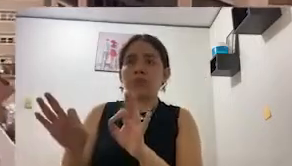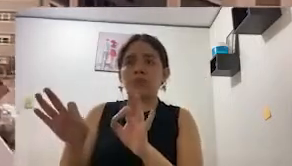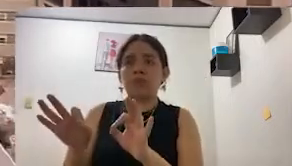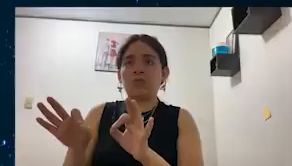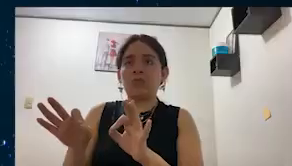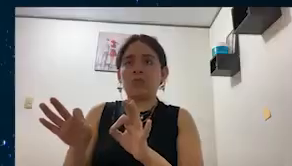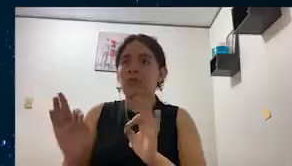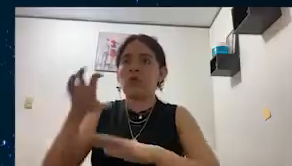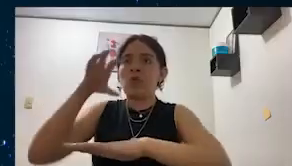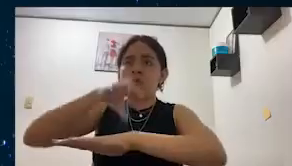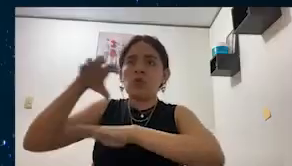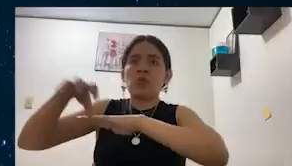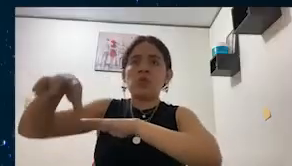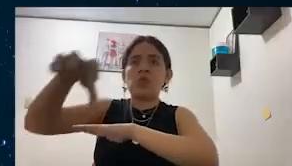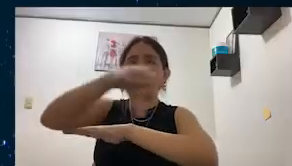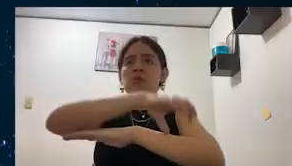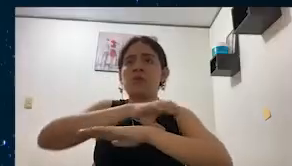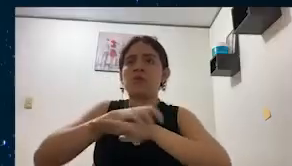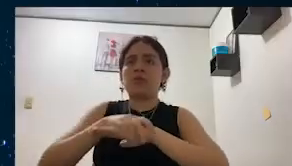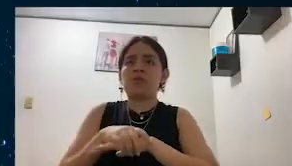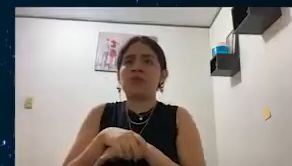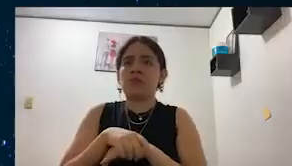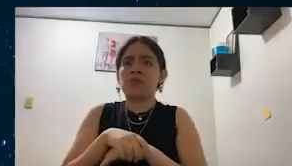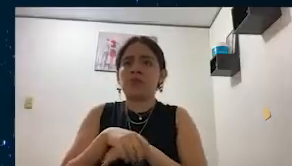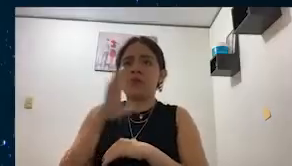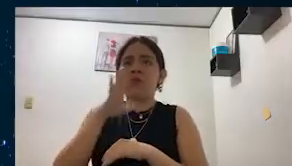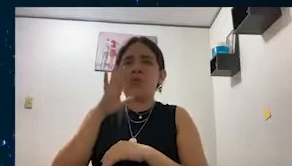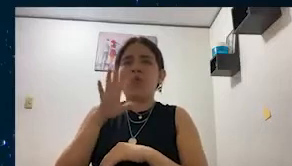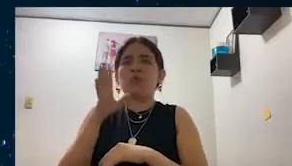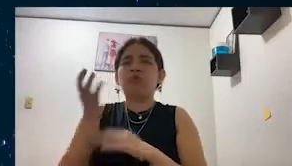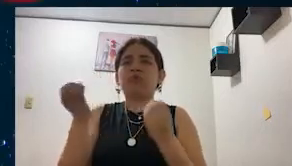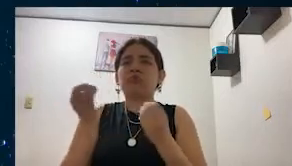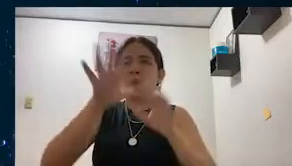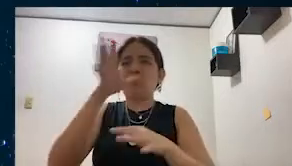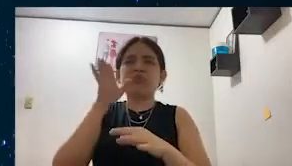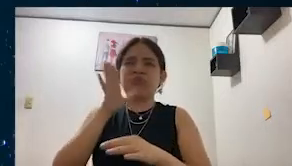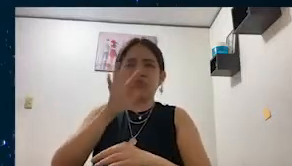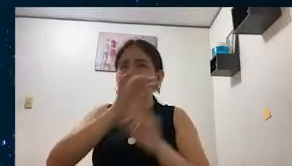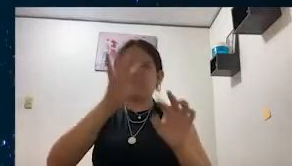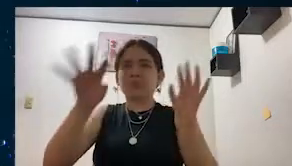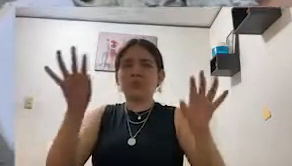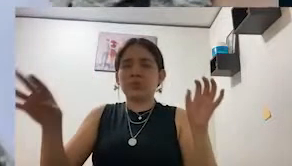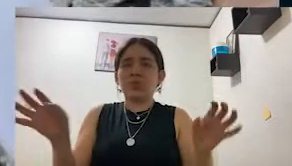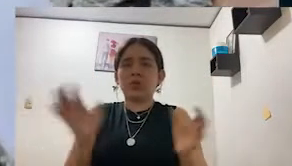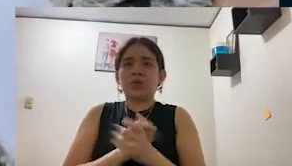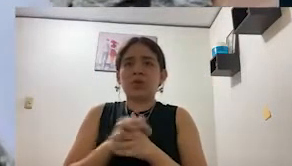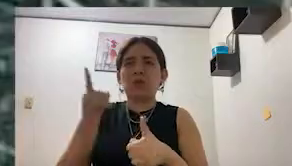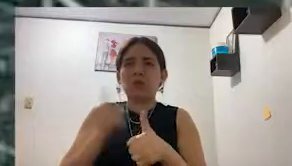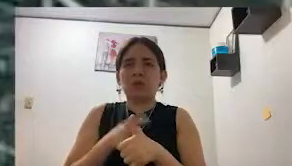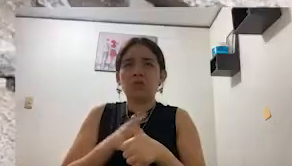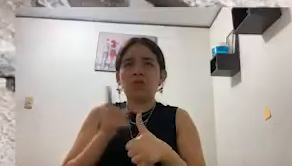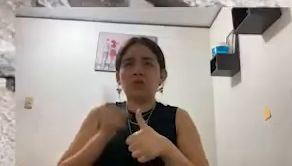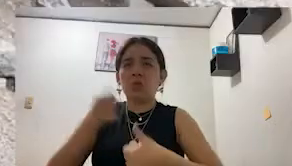are growing, the amount of garbage produced by them is increasing, and I'm not referring to just any waste, but to brick,